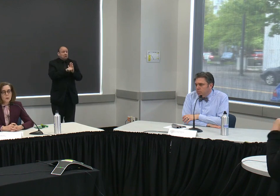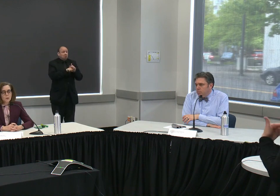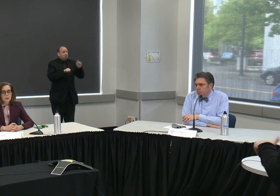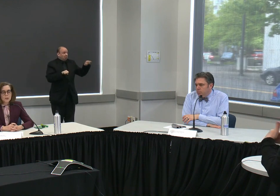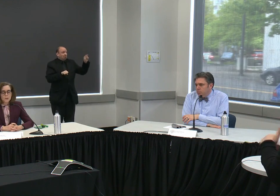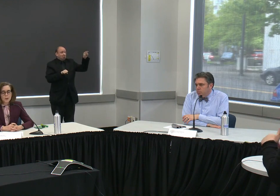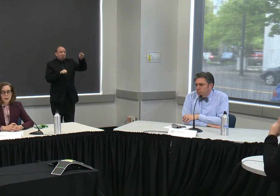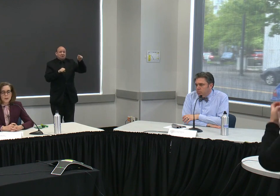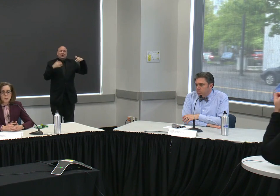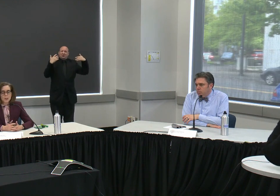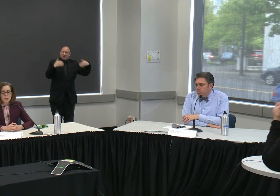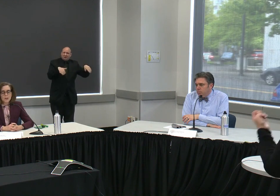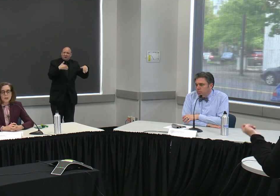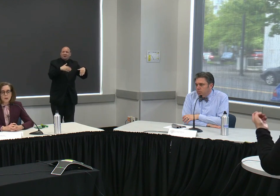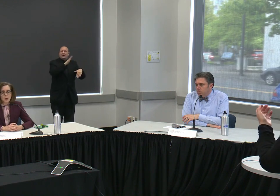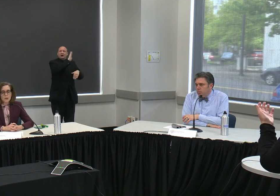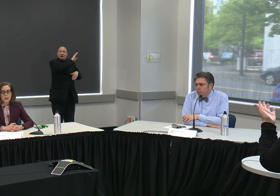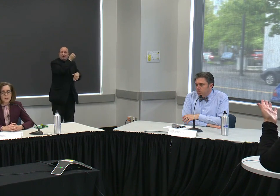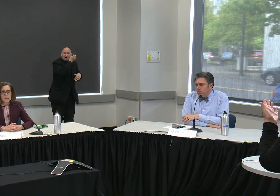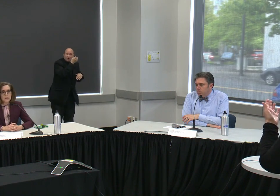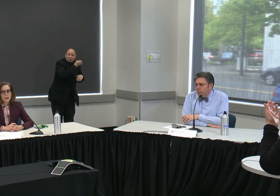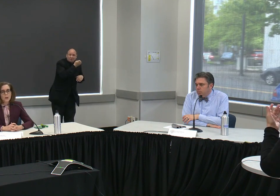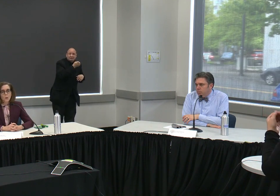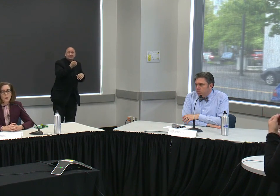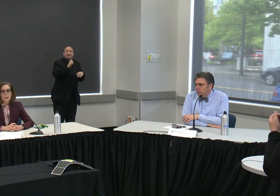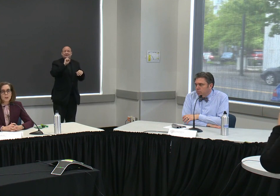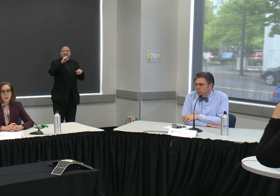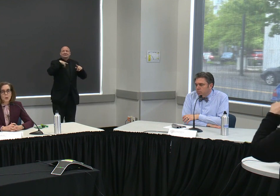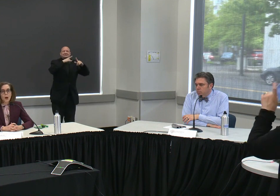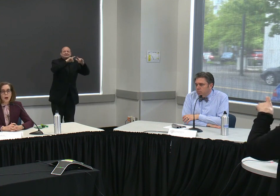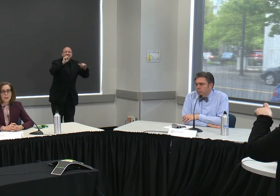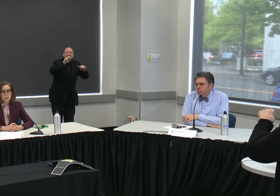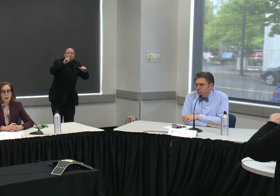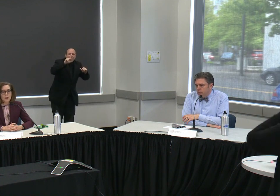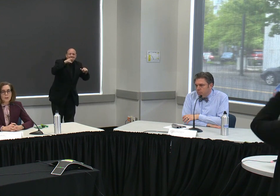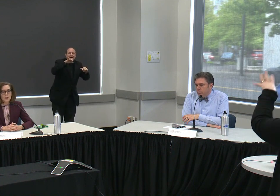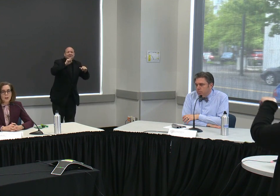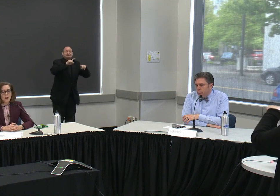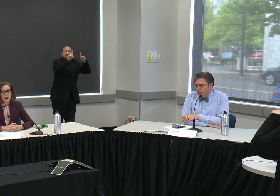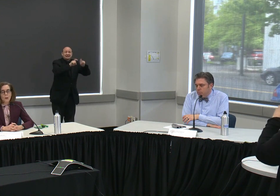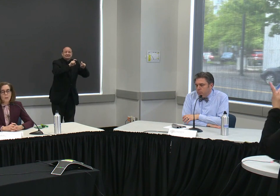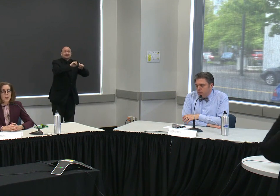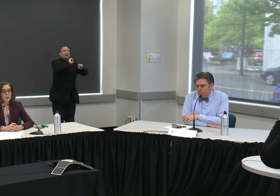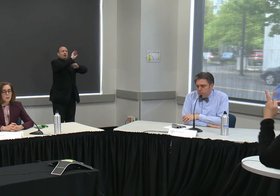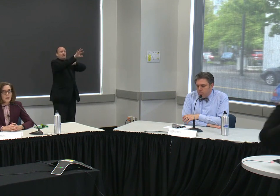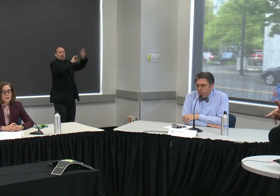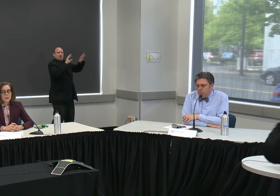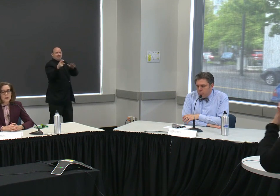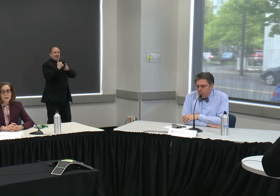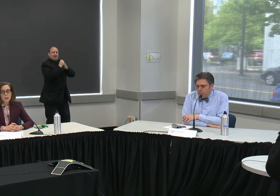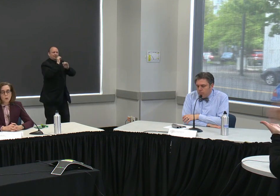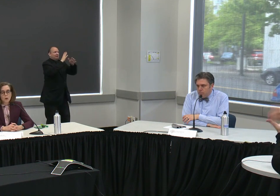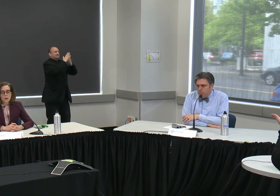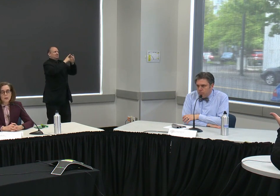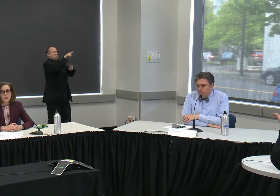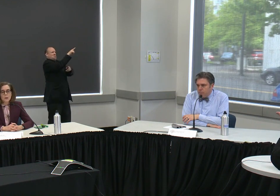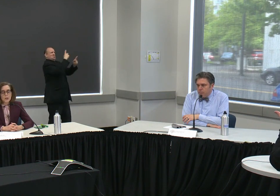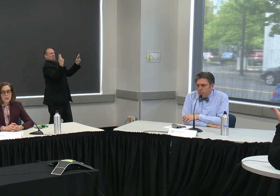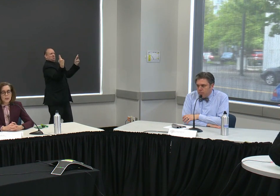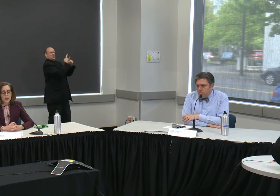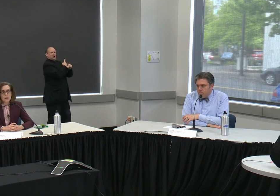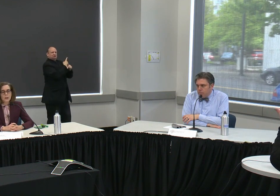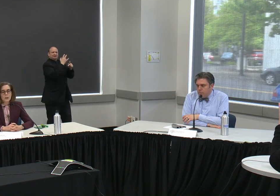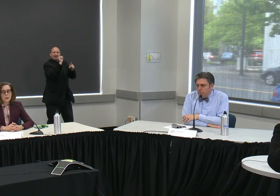lot of the equipment and supplies particularly around testing went to hot spots in places like new work